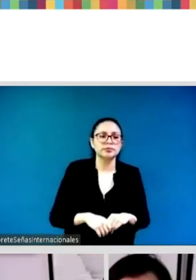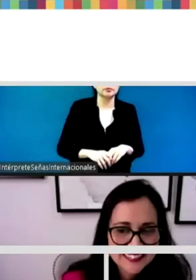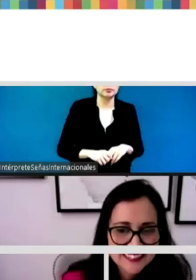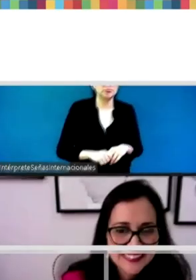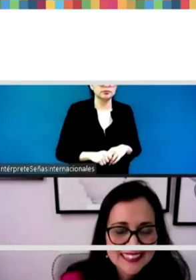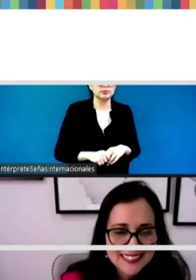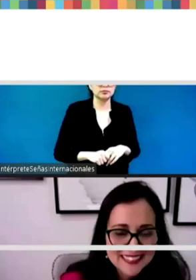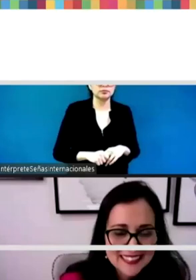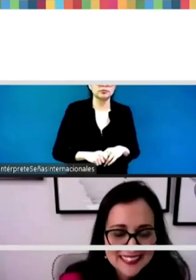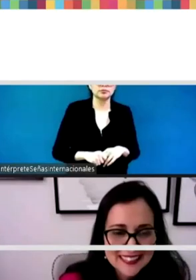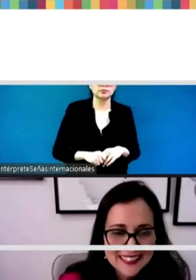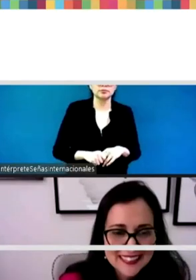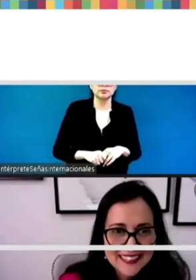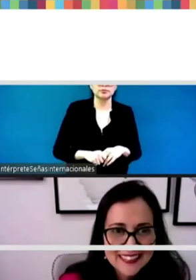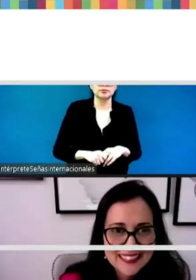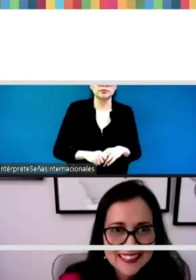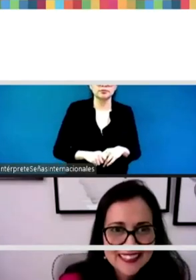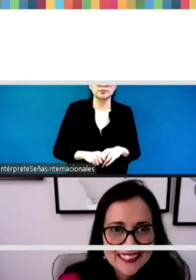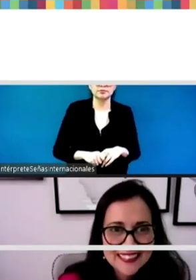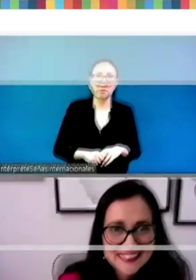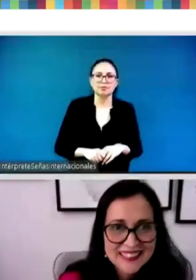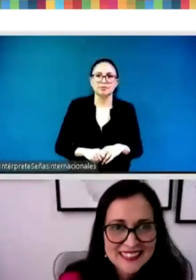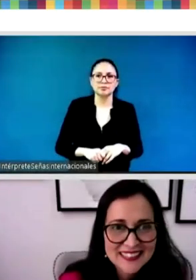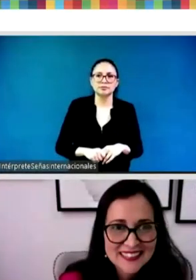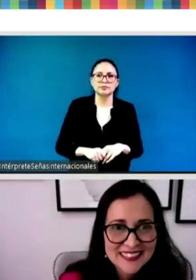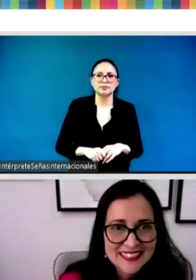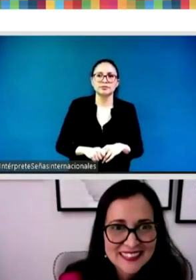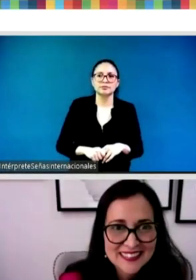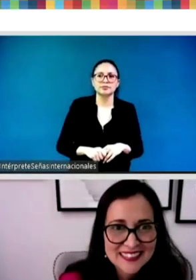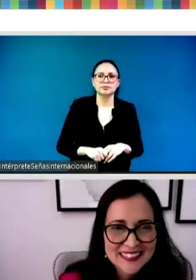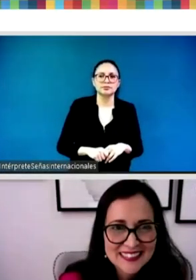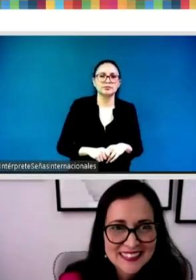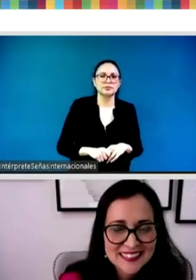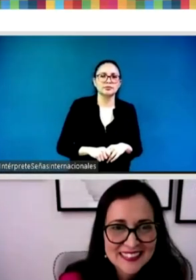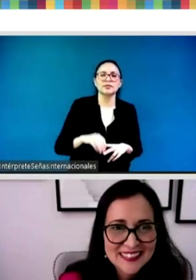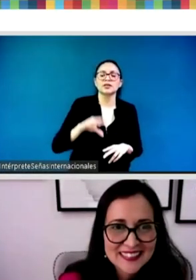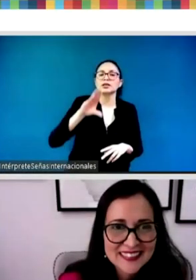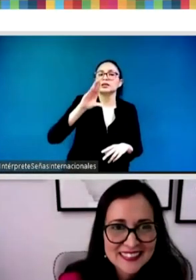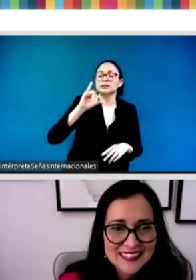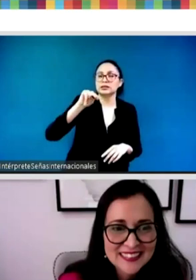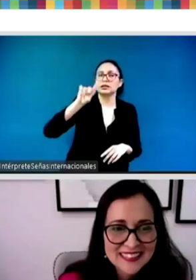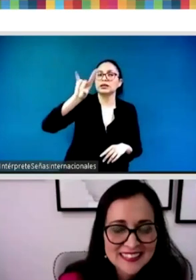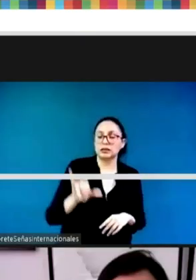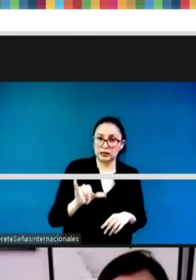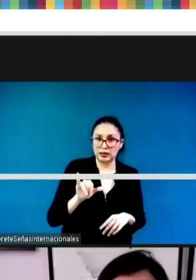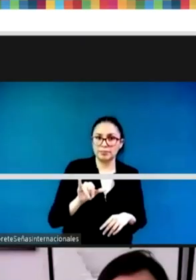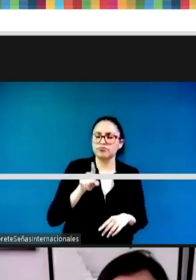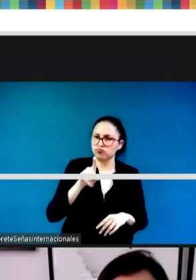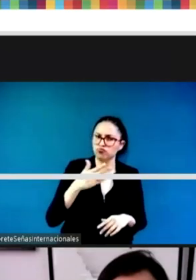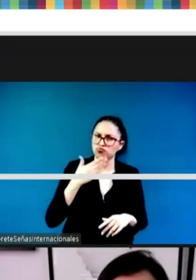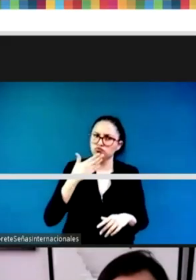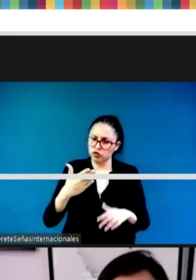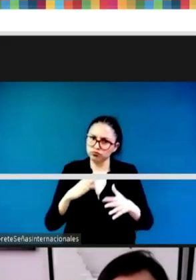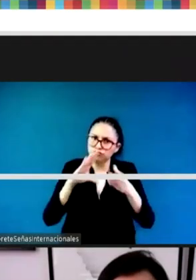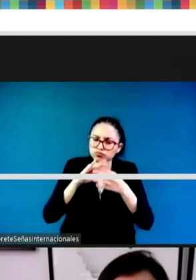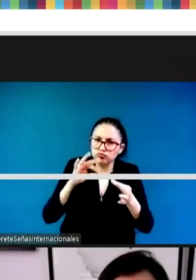cynthia while i have you here could you jump in perhaps on the political violence because i know that ipu has done some